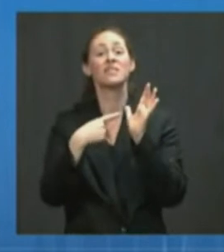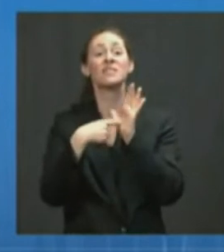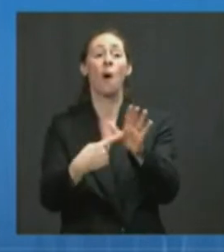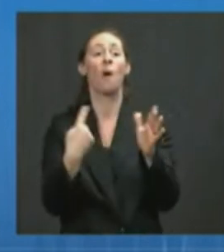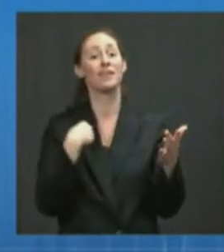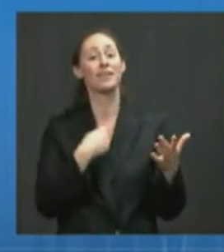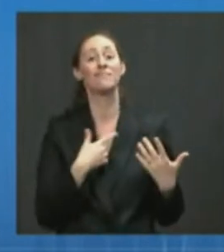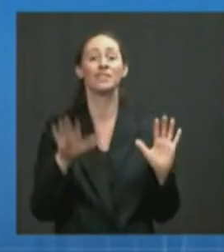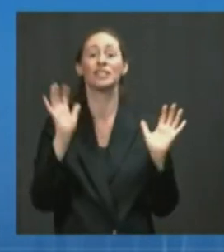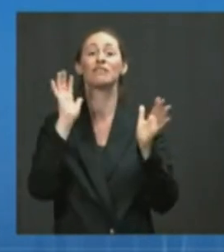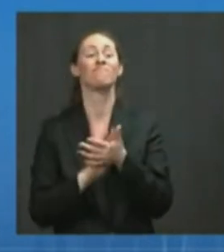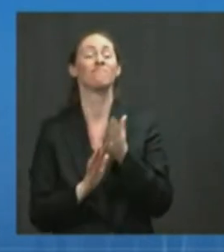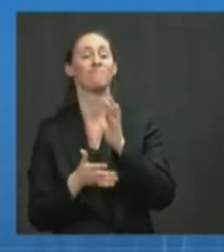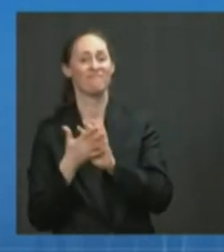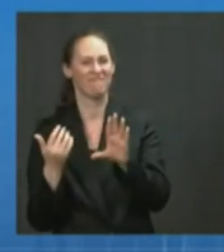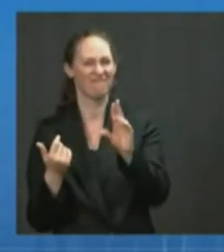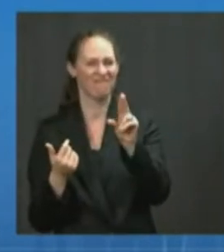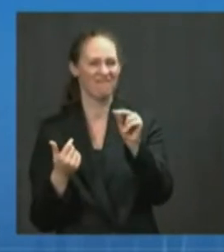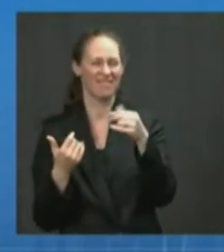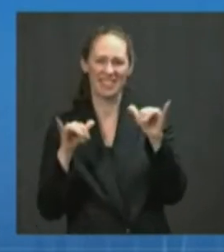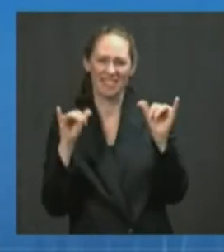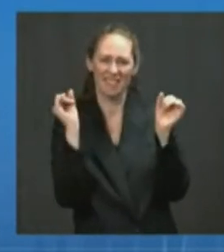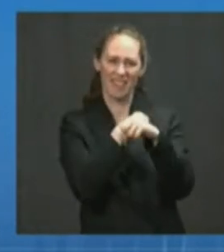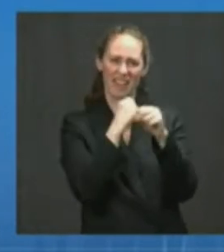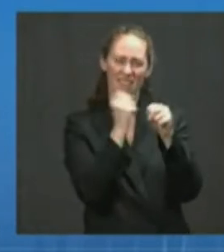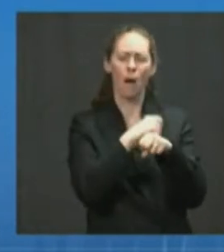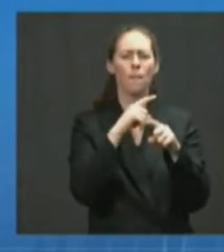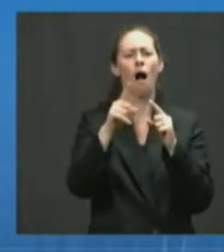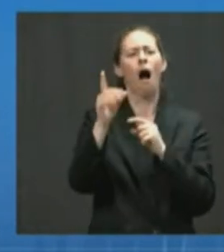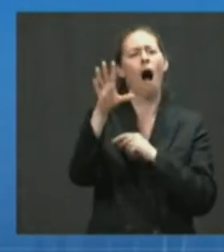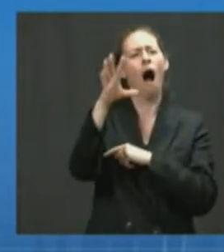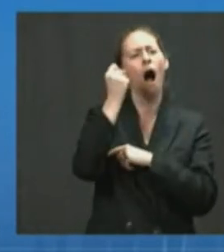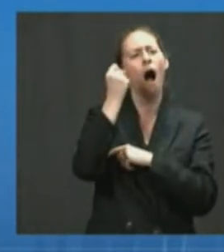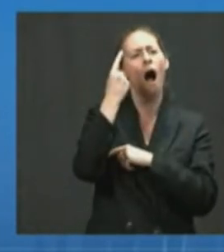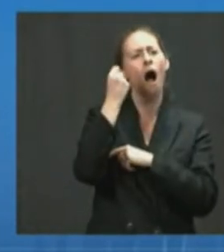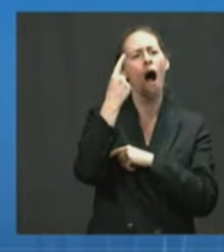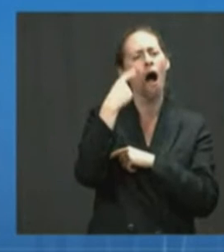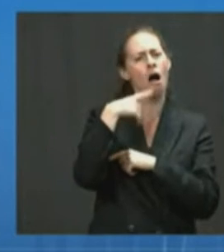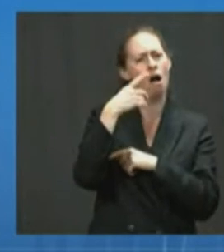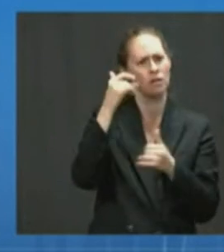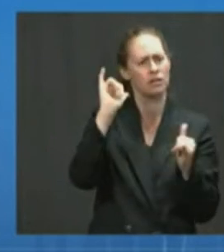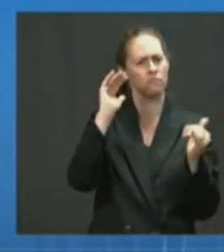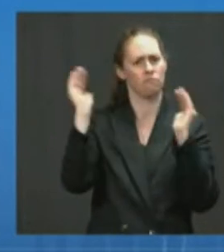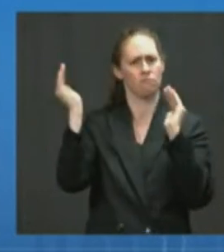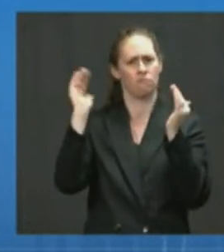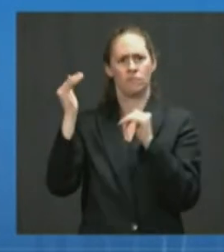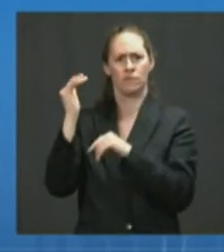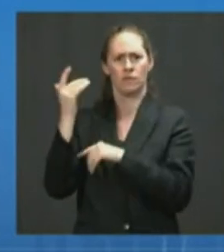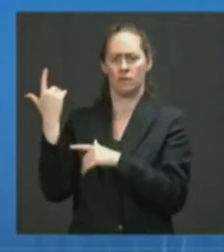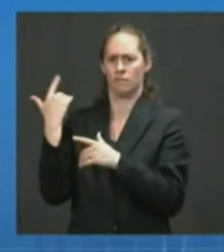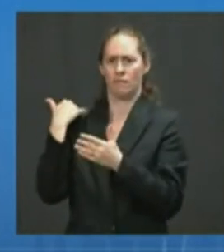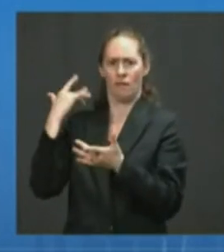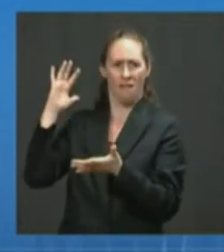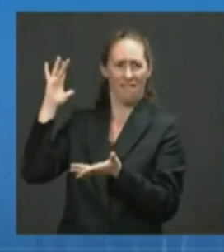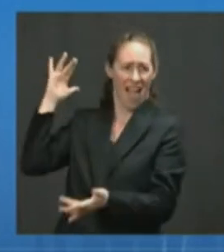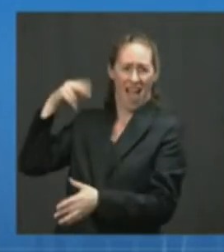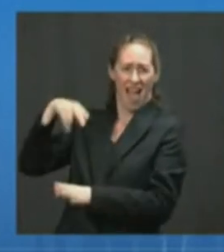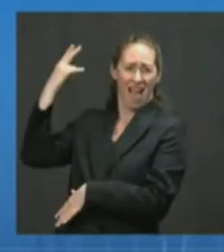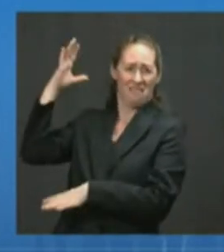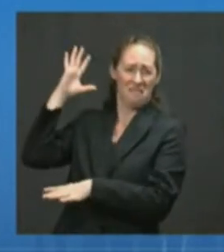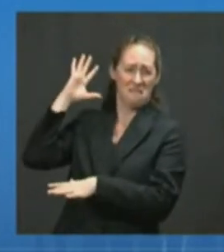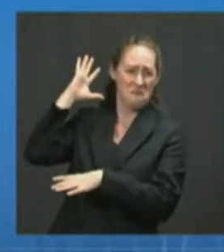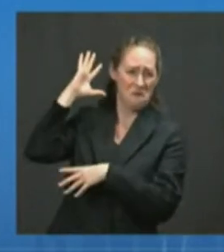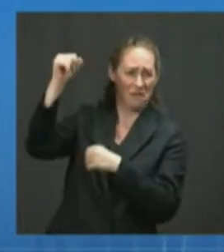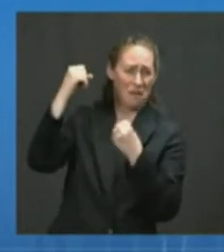we not lose sight of how far we've come. Cases are down dramatically from their January peak, when we were averaging 200,000 plus